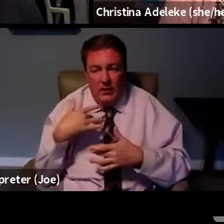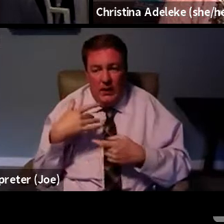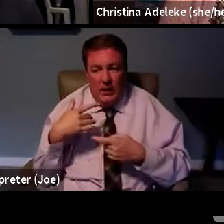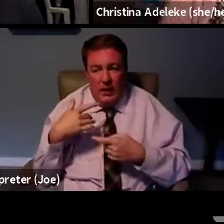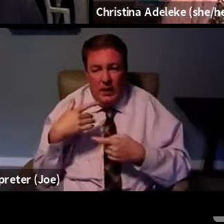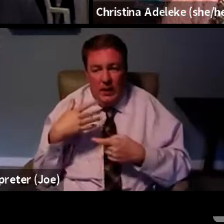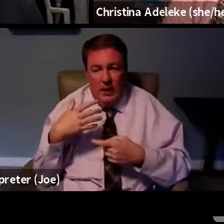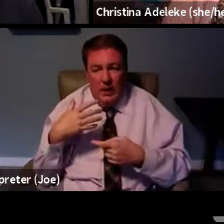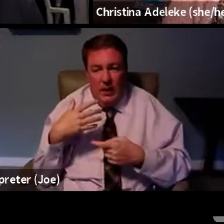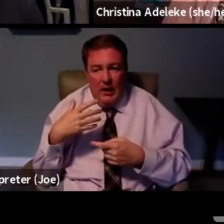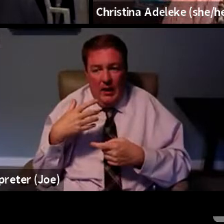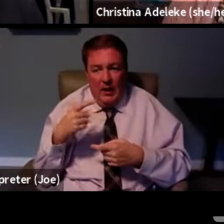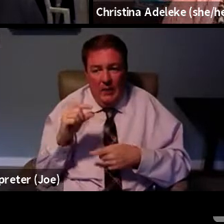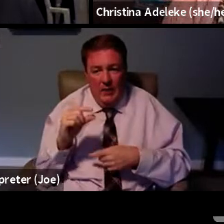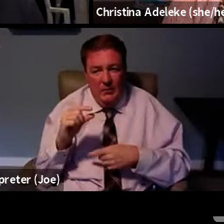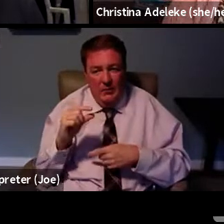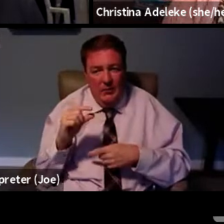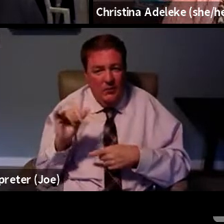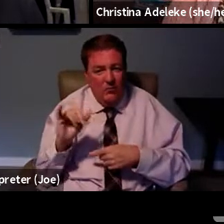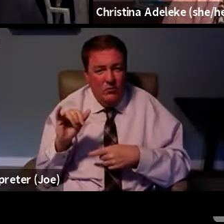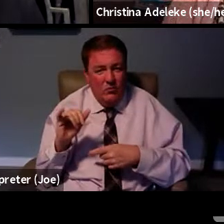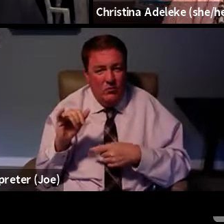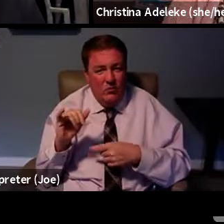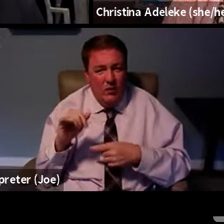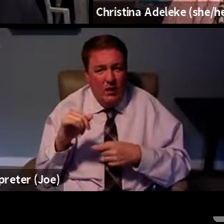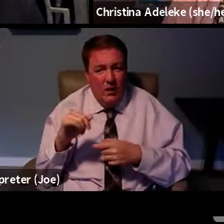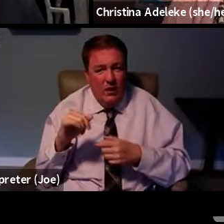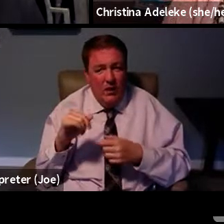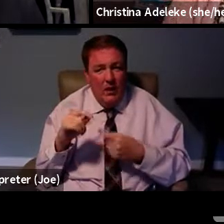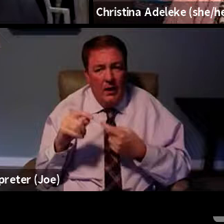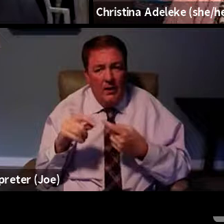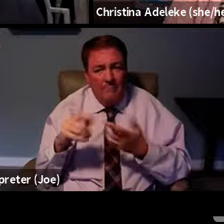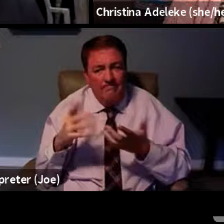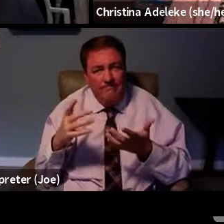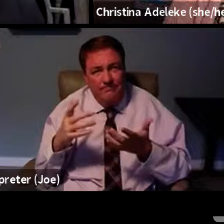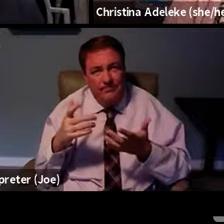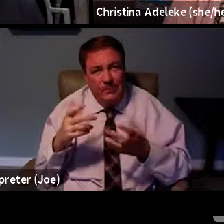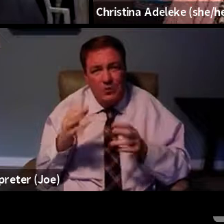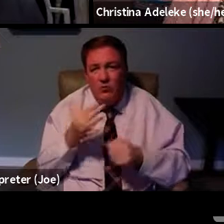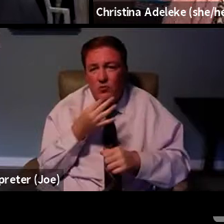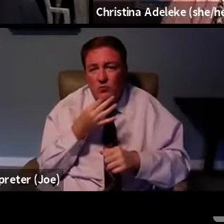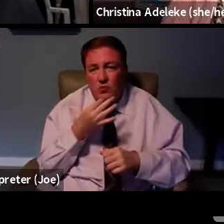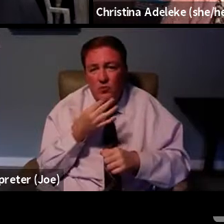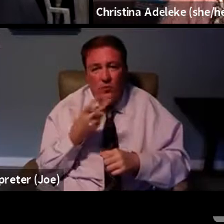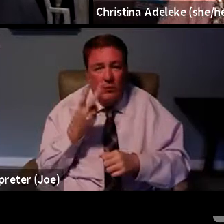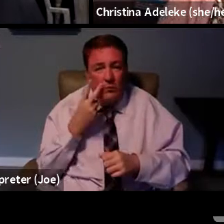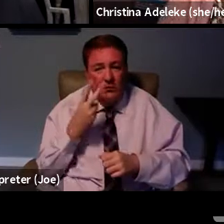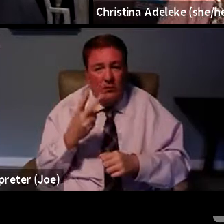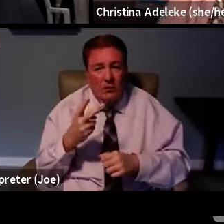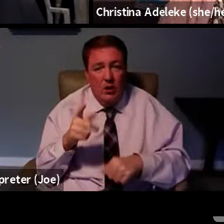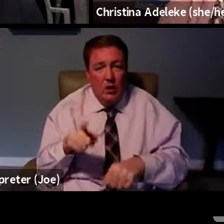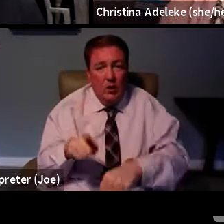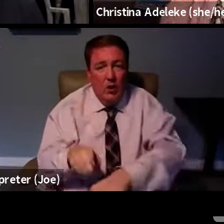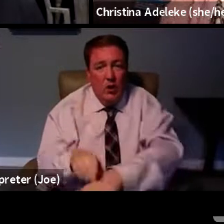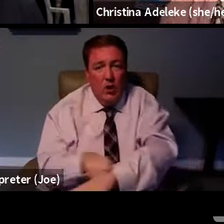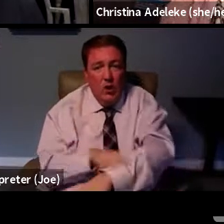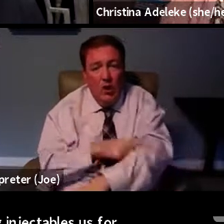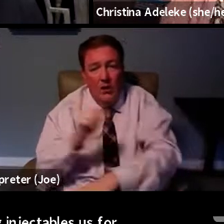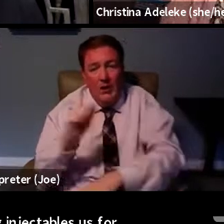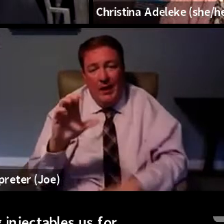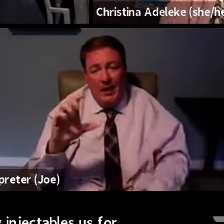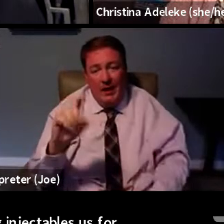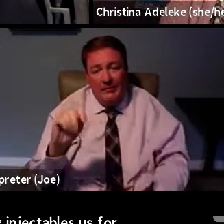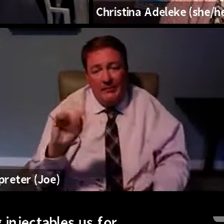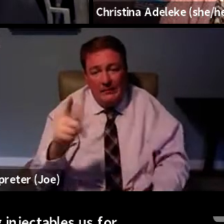we have soon going to see, you know, long-acting injectables used for PrEP.